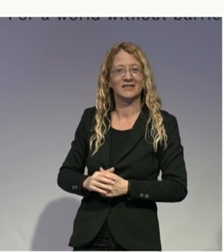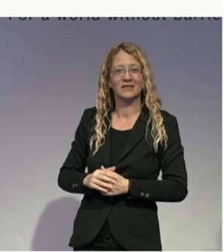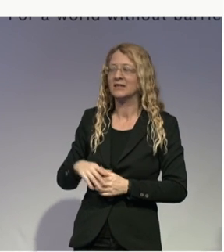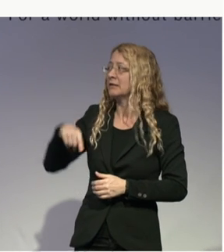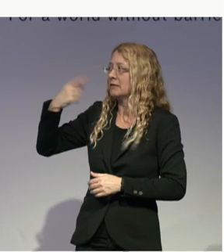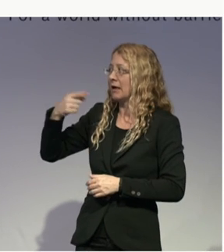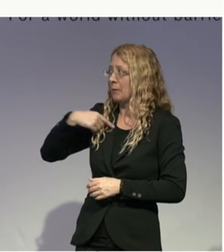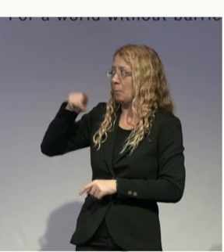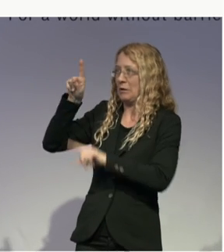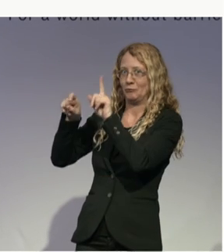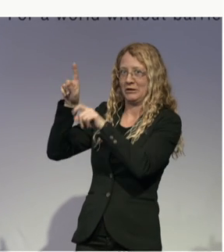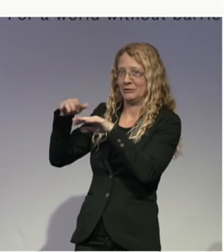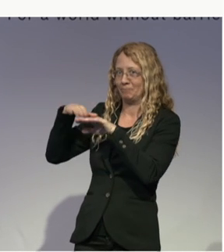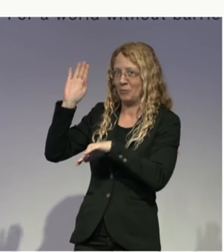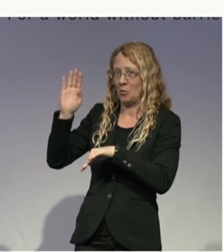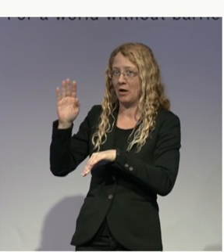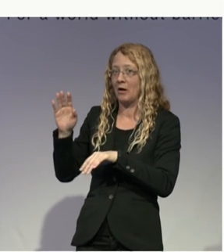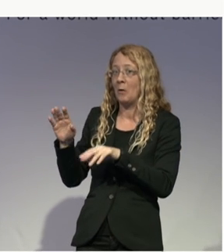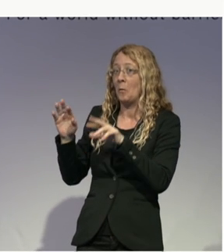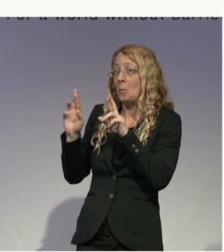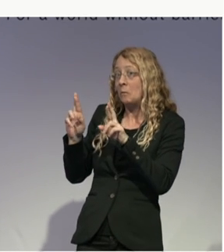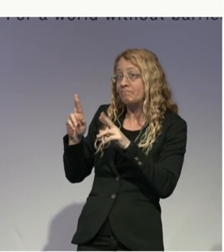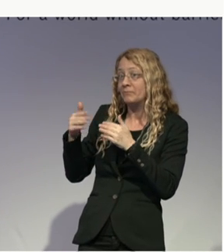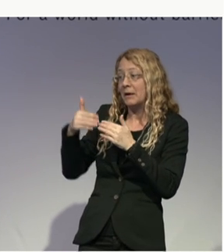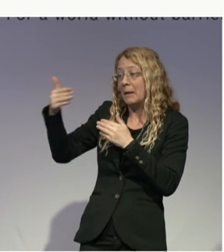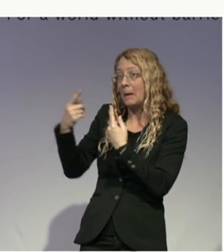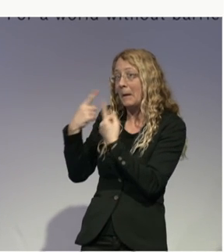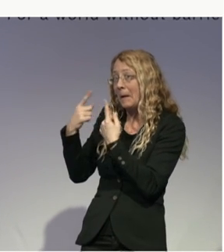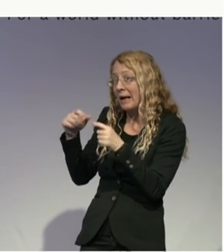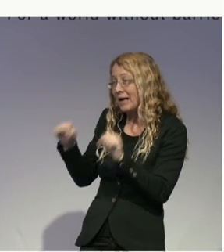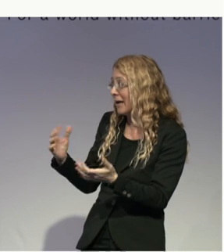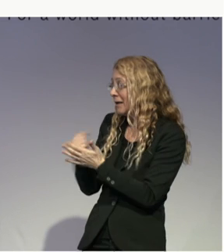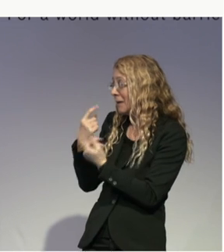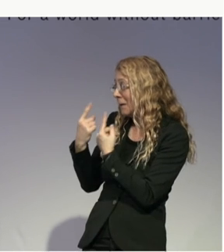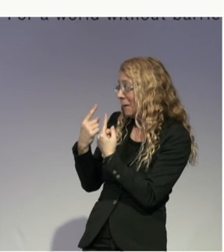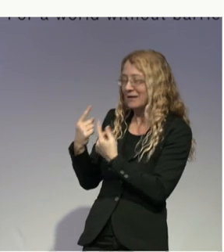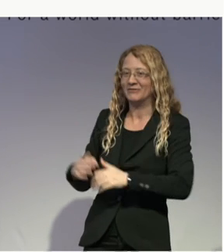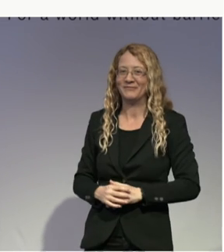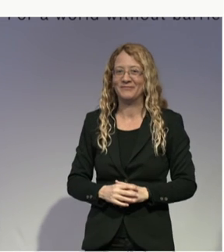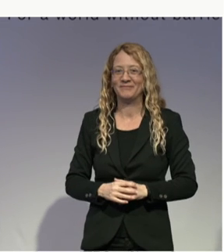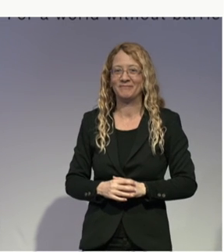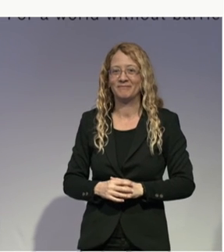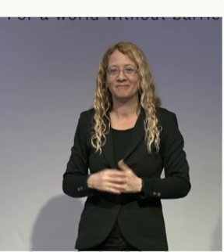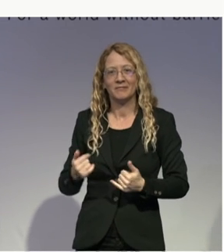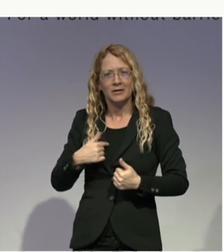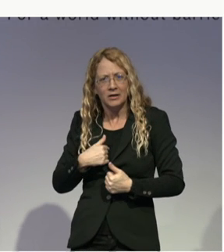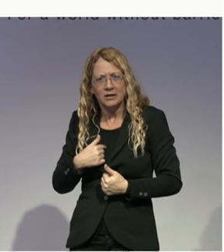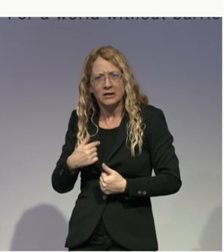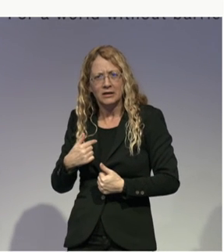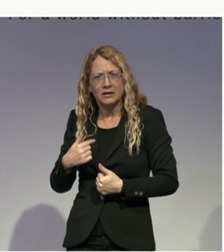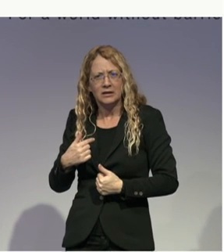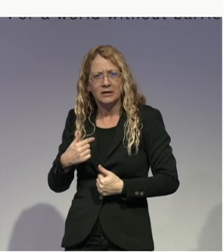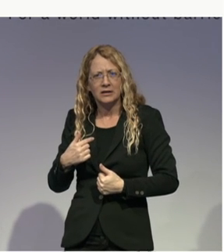And hopefully we'll get some of those questions coming from our next segment with all the questions. I am interested about the 3D camera